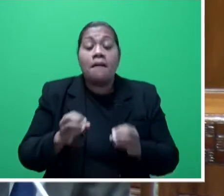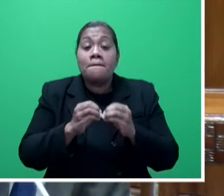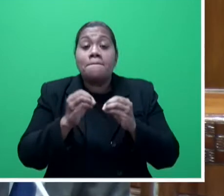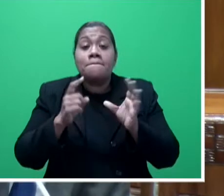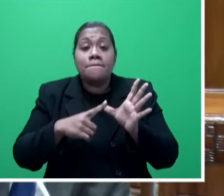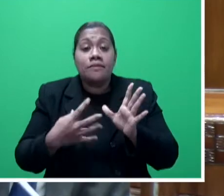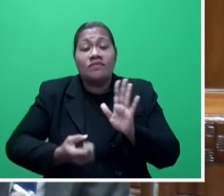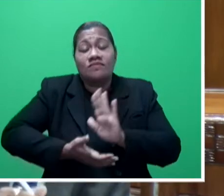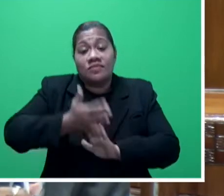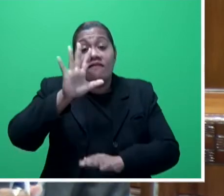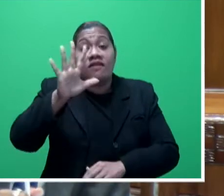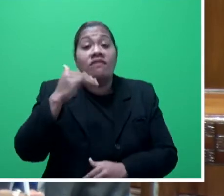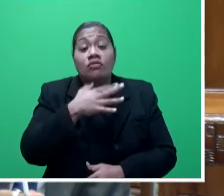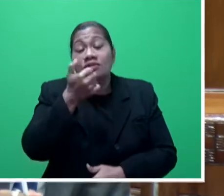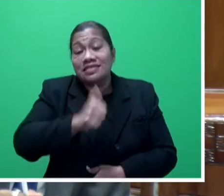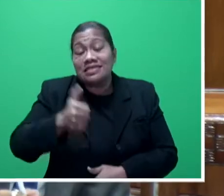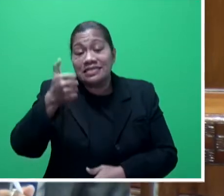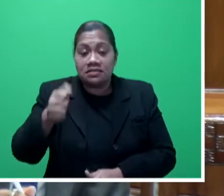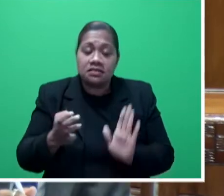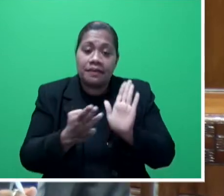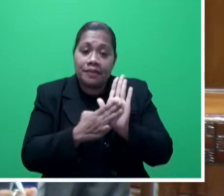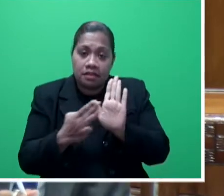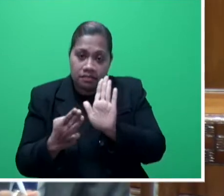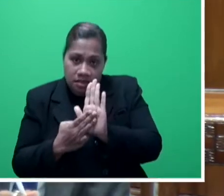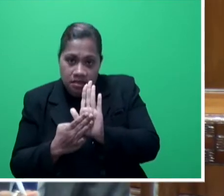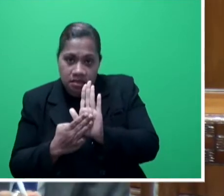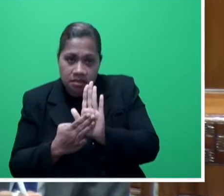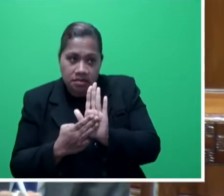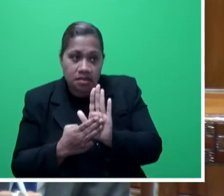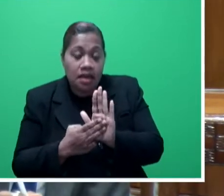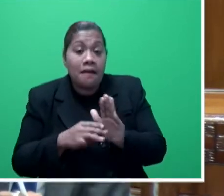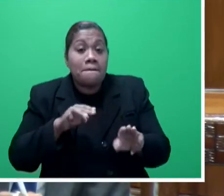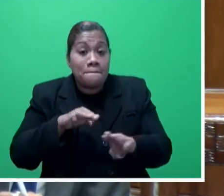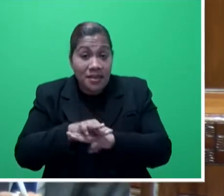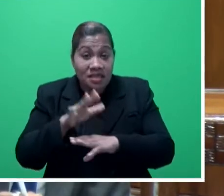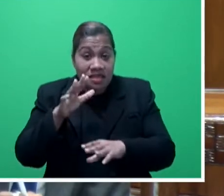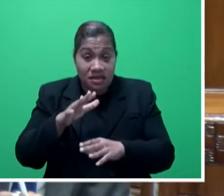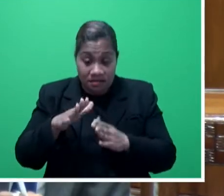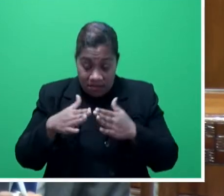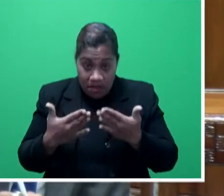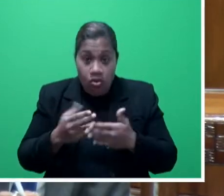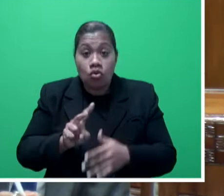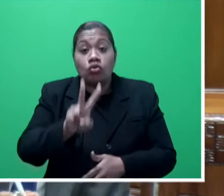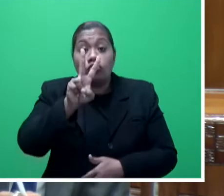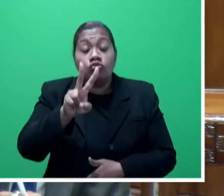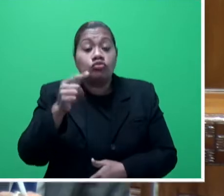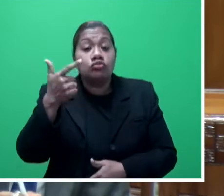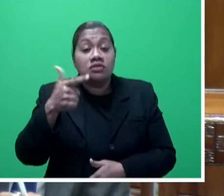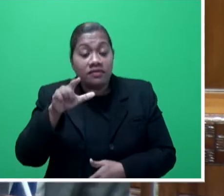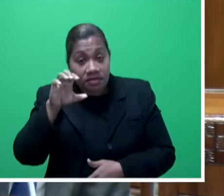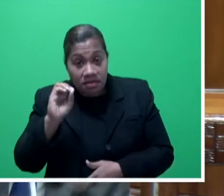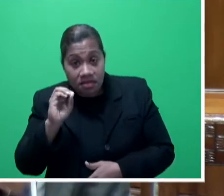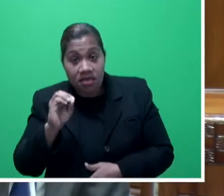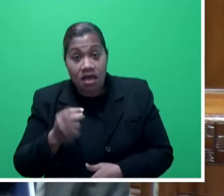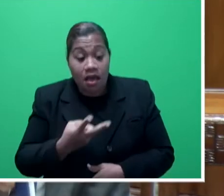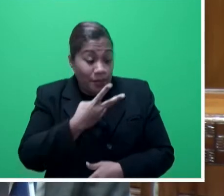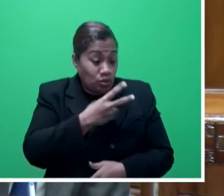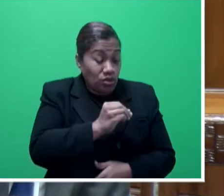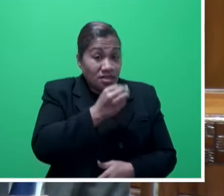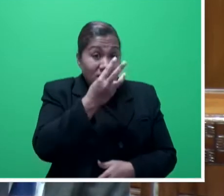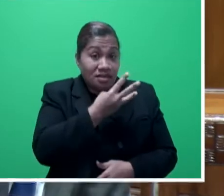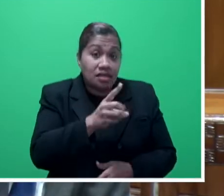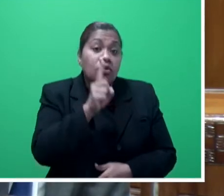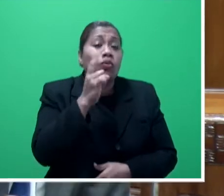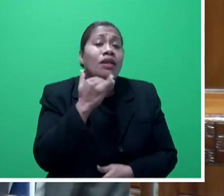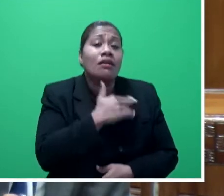millimeters, Mr. Speaker said. When the monthly average now is 217, and the monthly average in 2013 was 108,